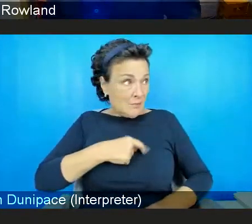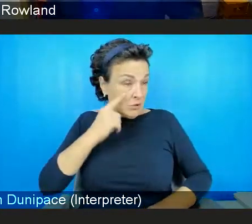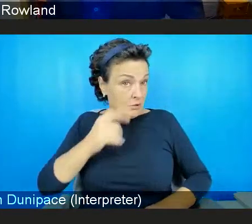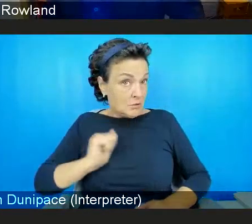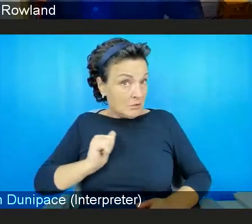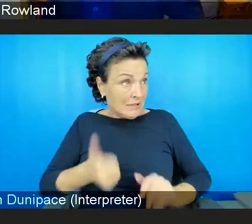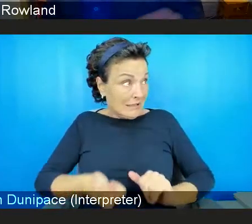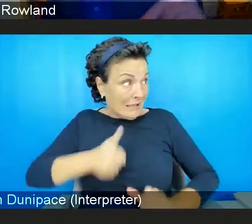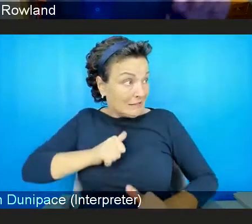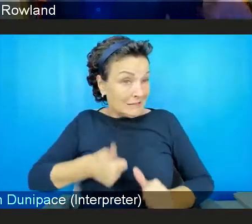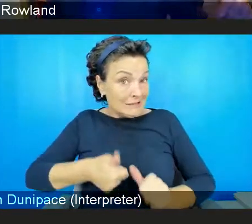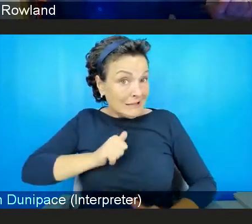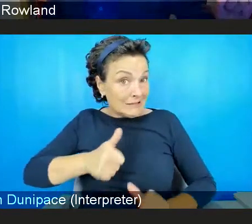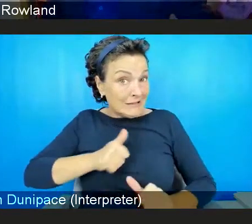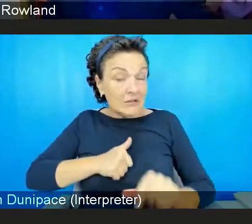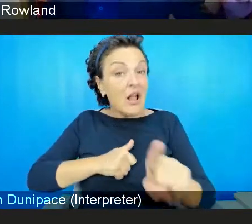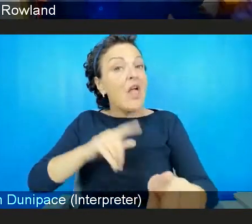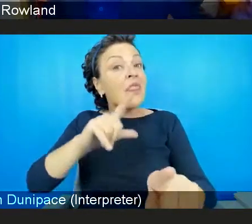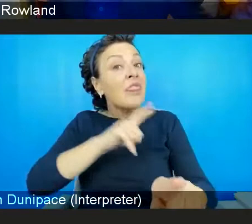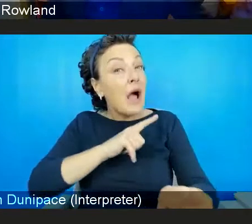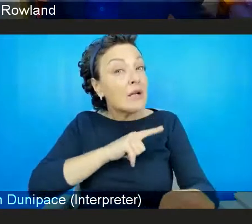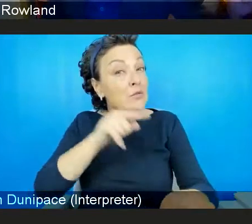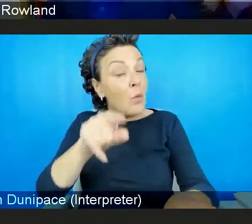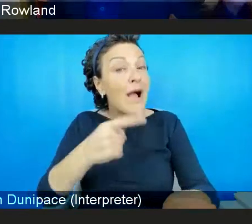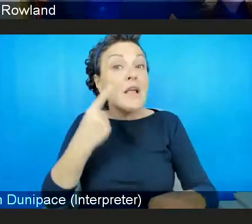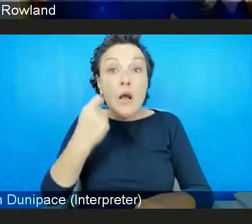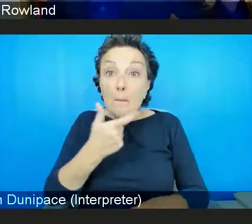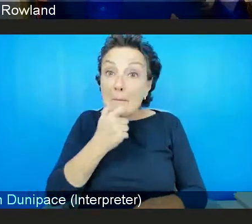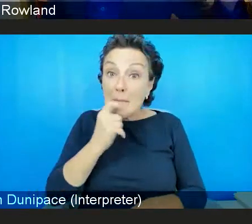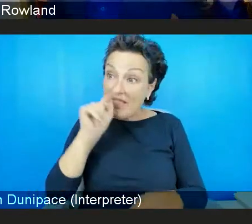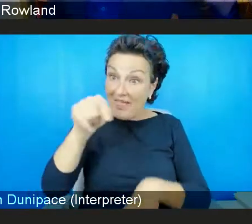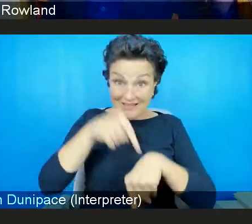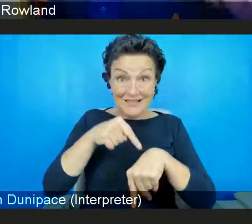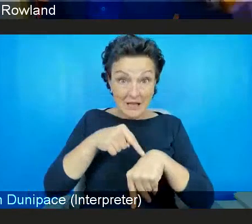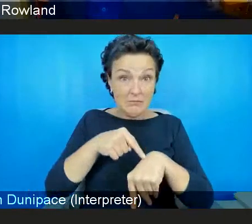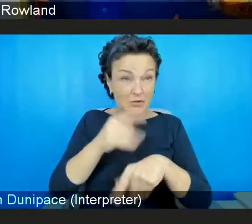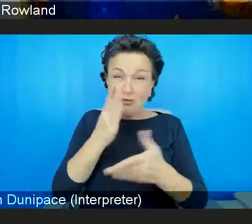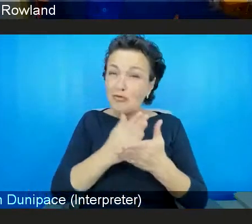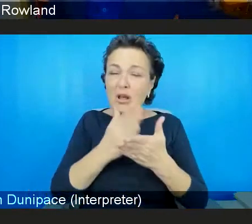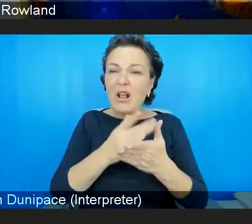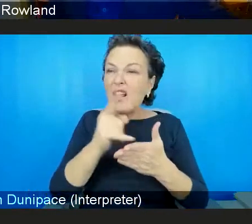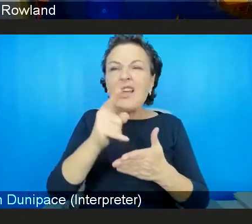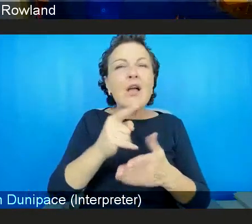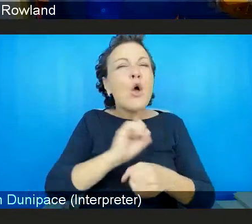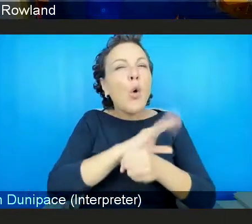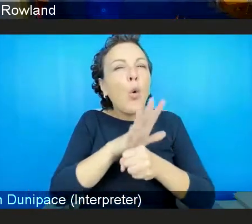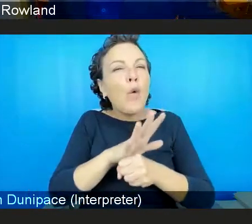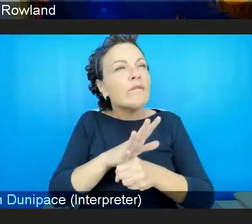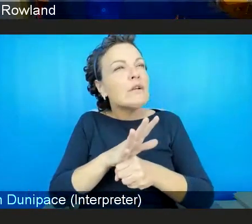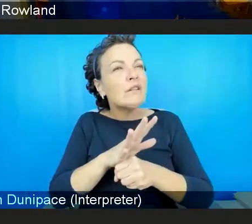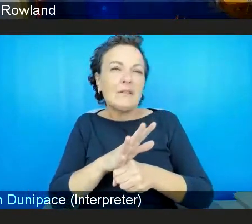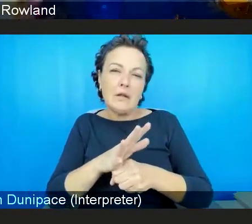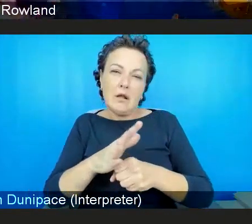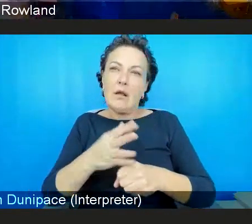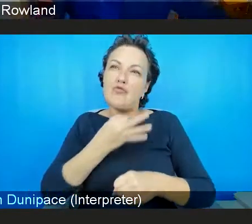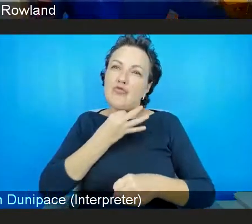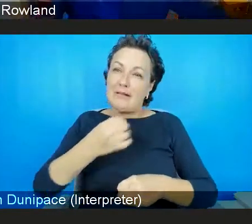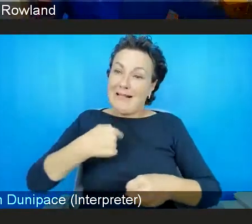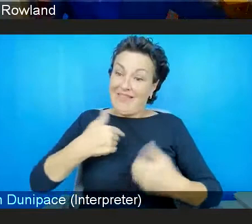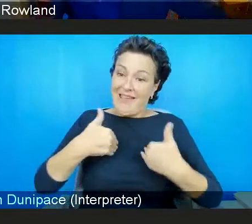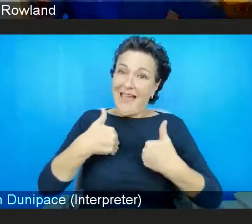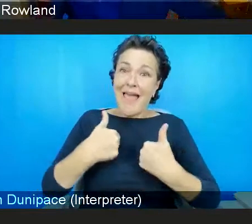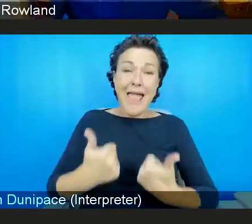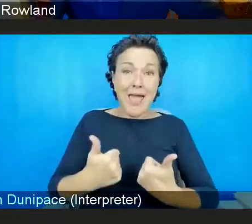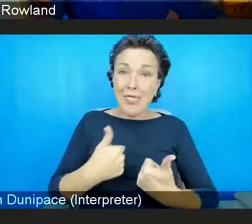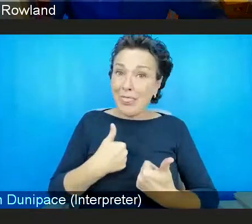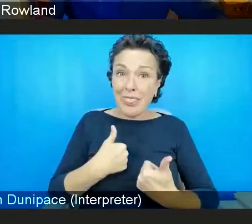people who had the least to worry about in terms of the physical risks of COVID had the highest